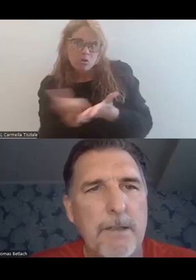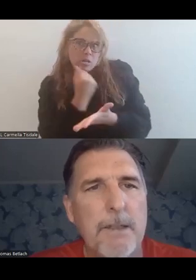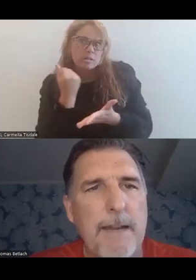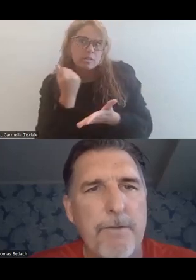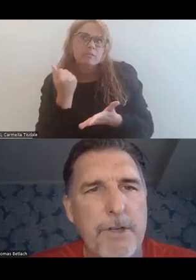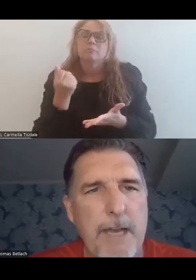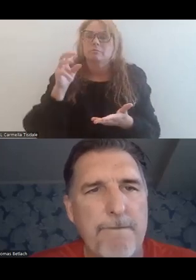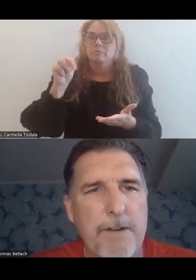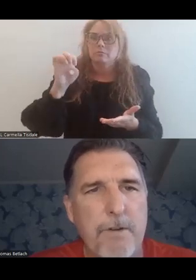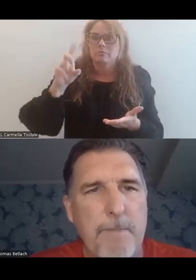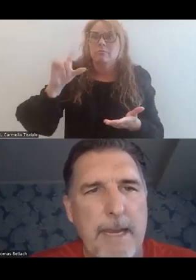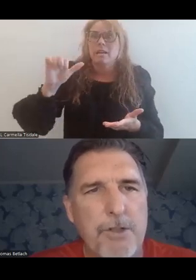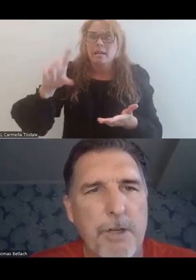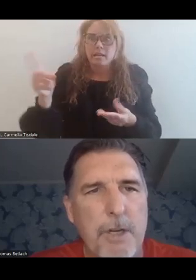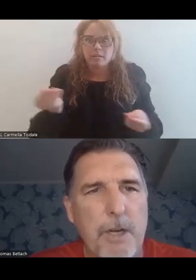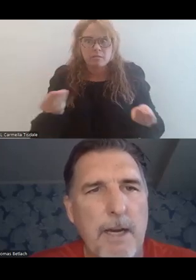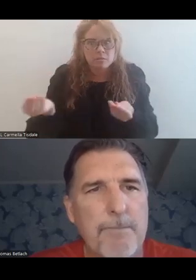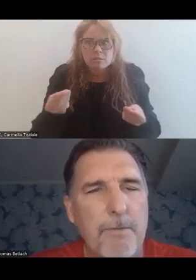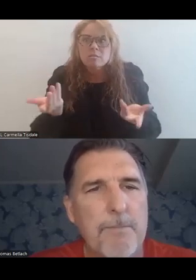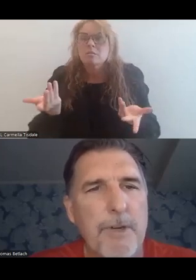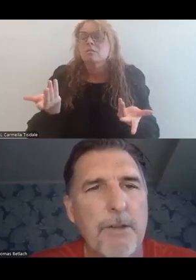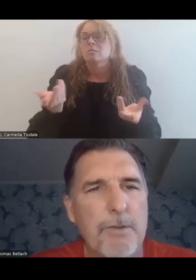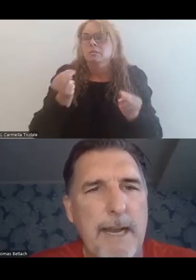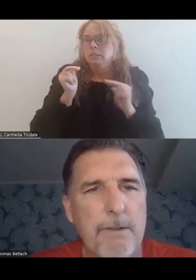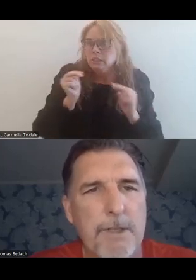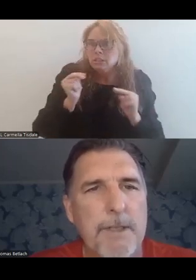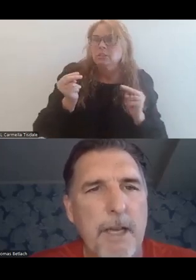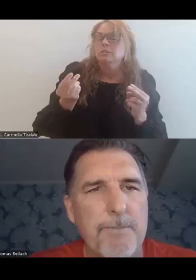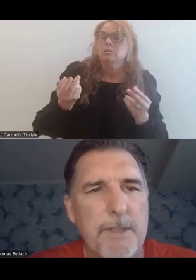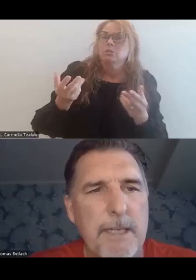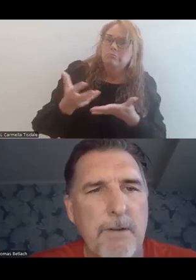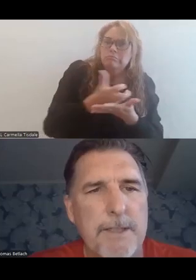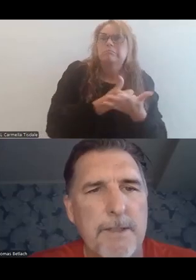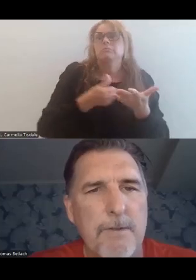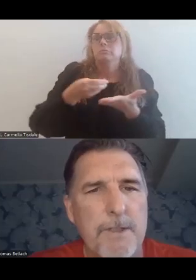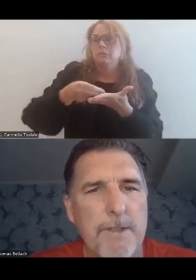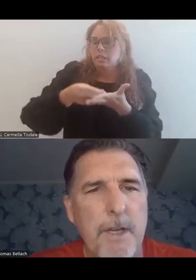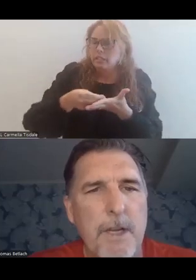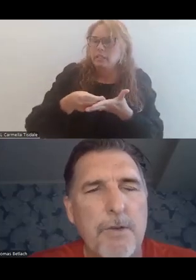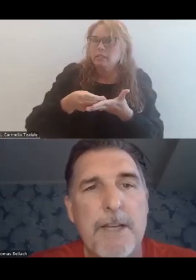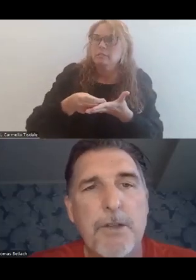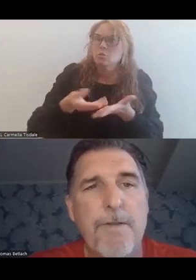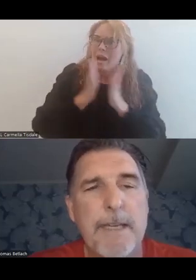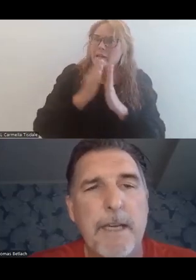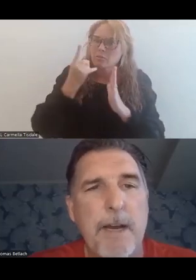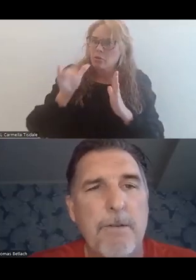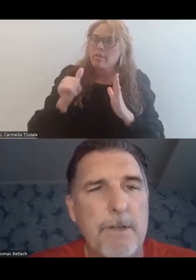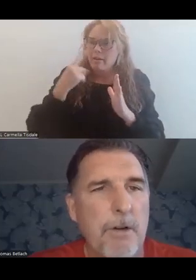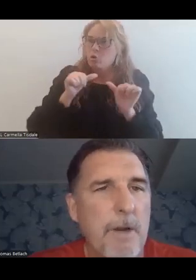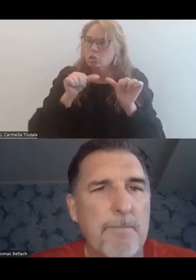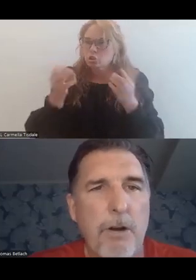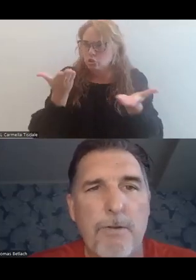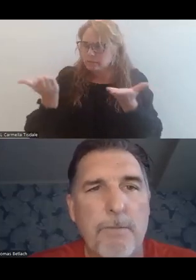Medicaid, to leverage that federal match to really bring those dollars in to help sustain crisis services. So as you're thinking